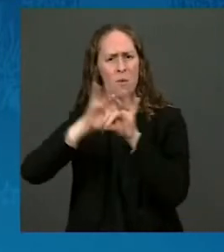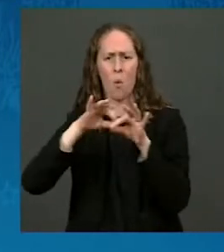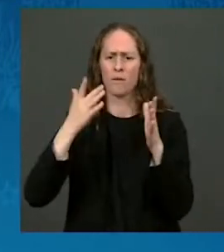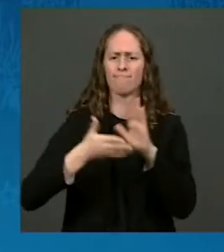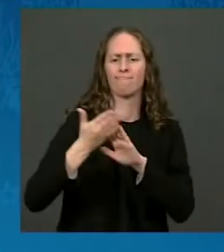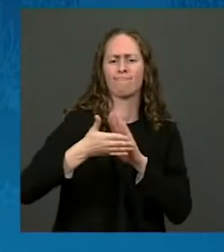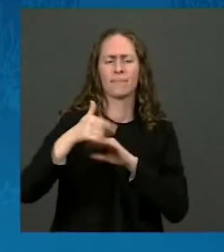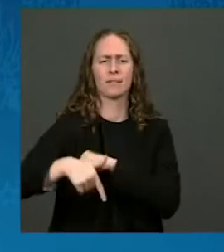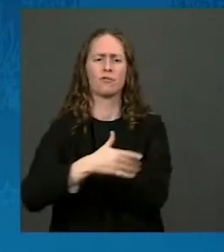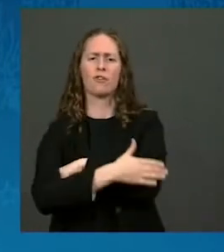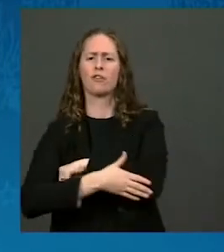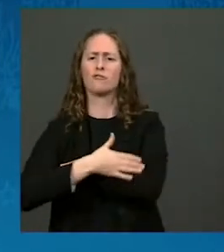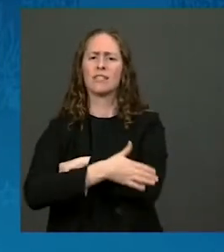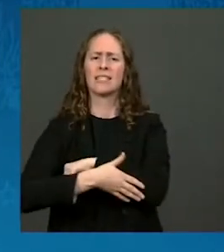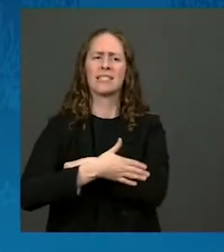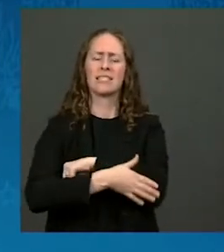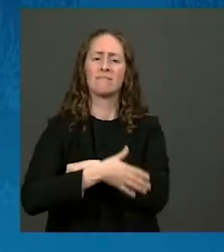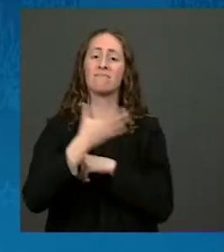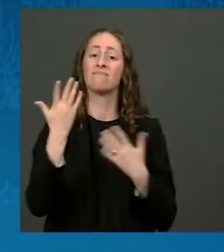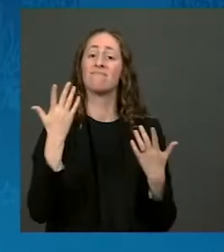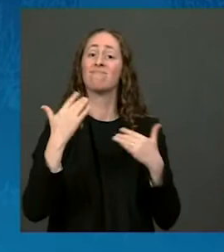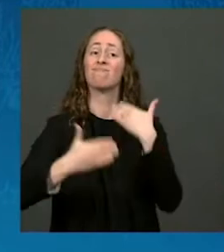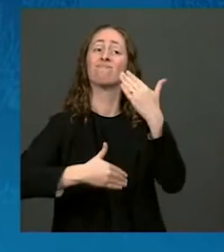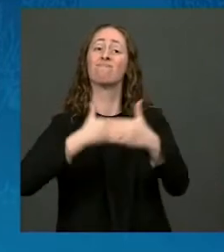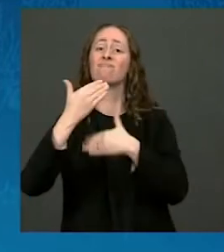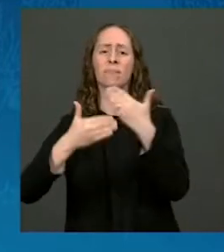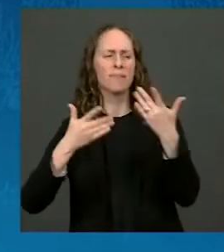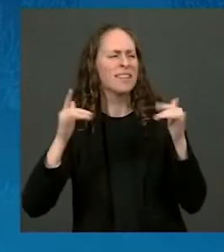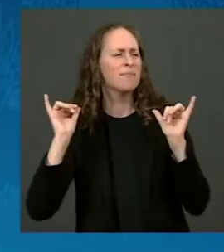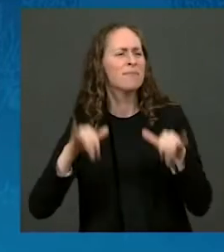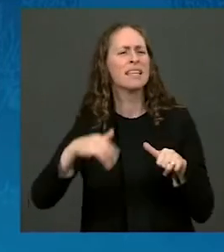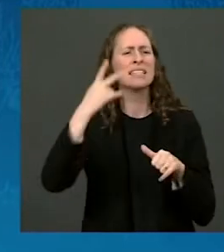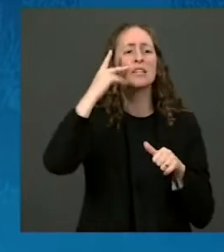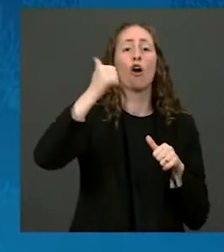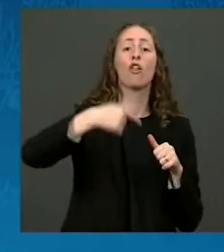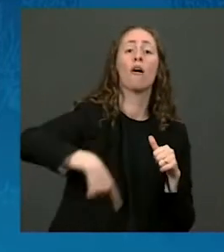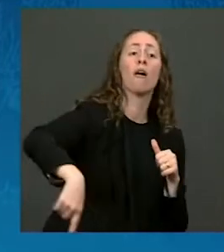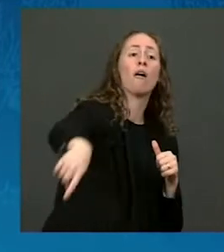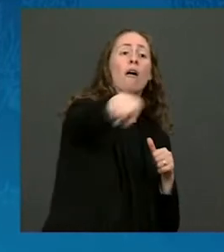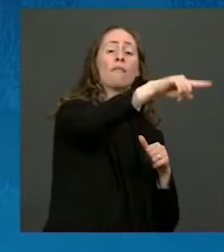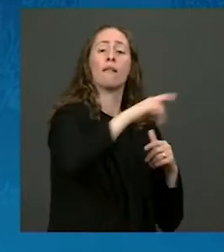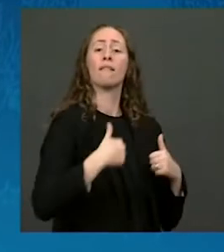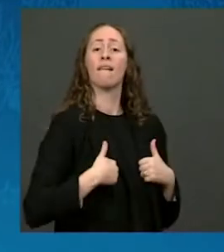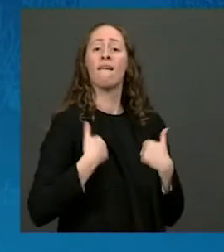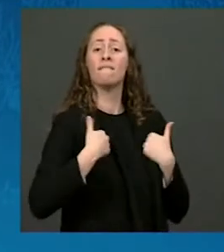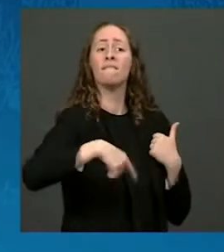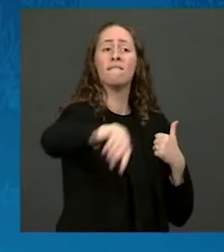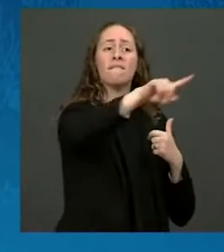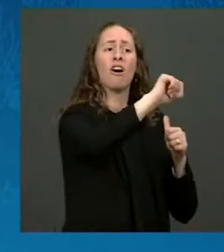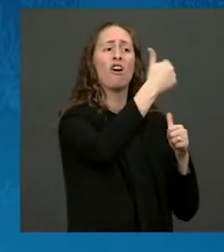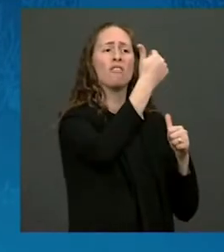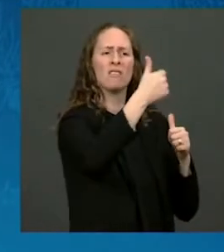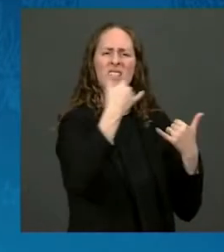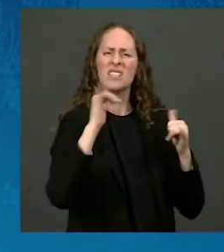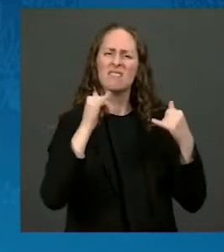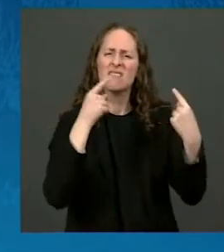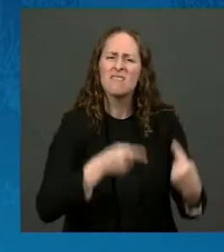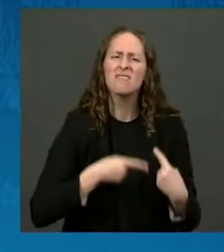And still, Native Americans are more likely to live in poverty, to be unemployed,